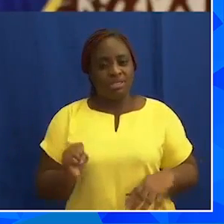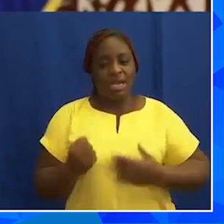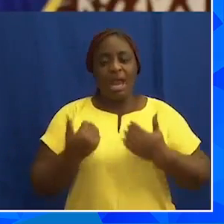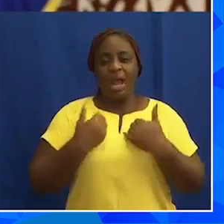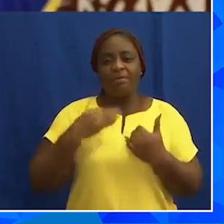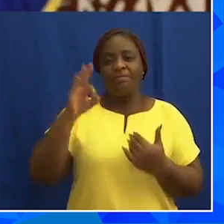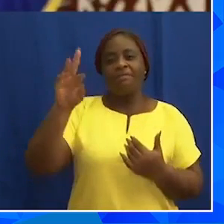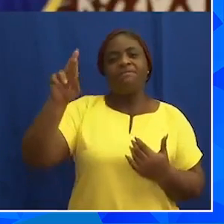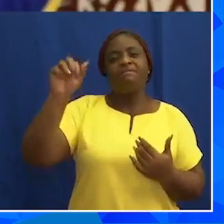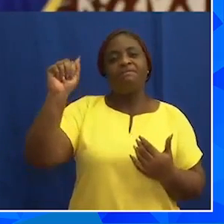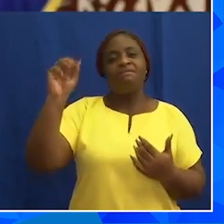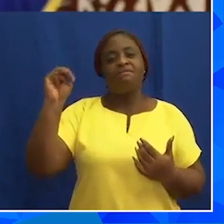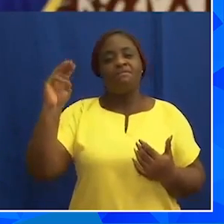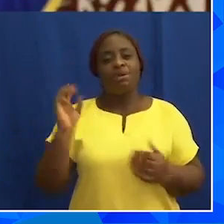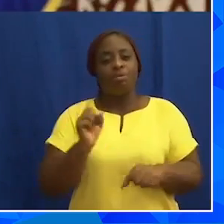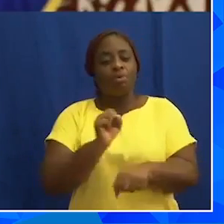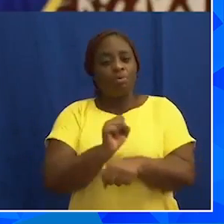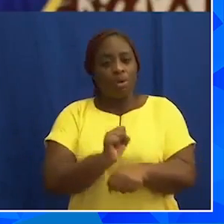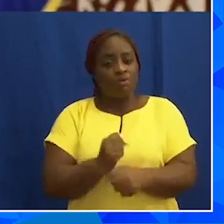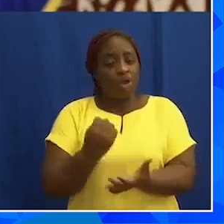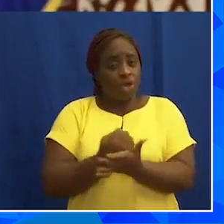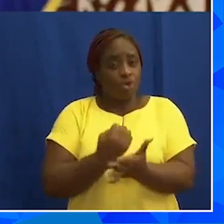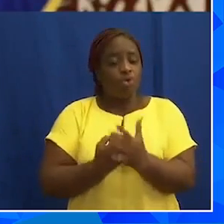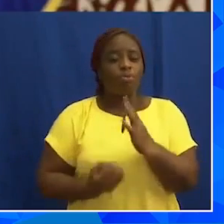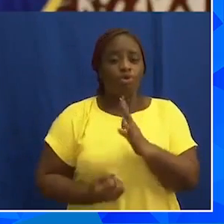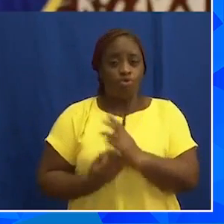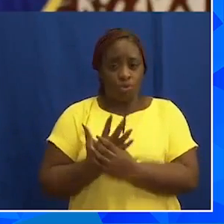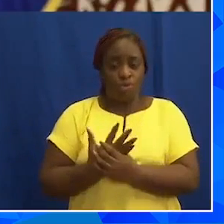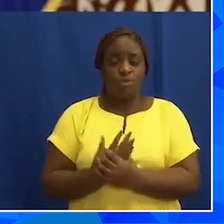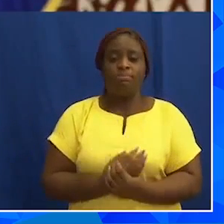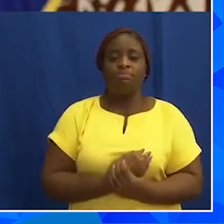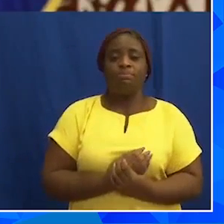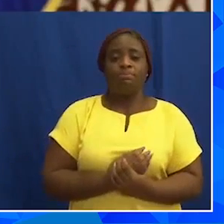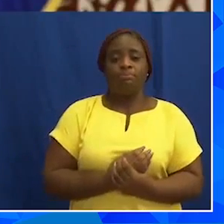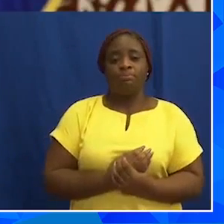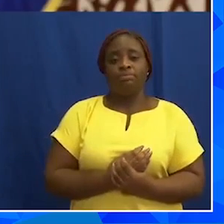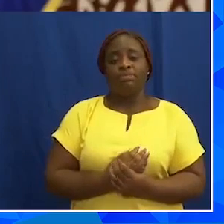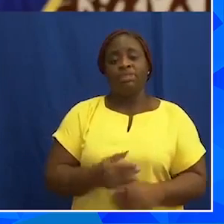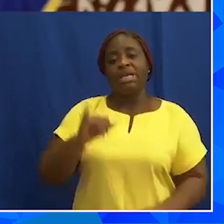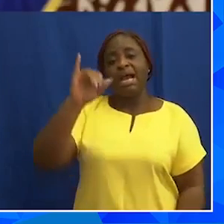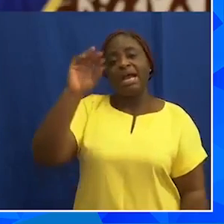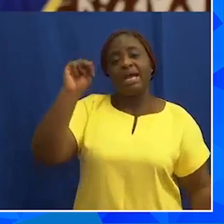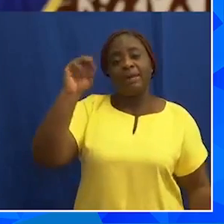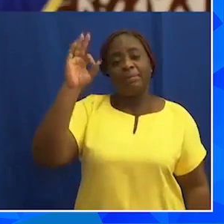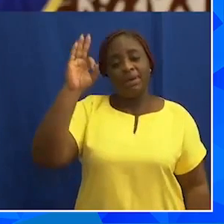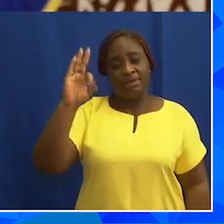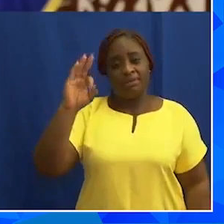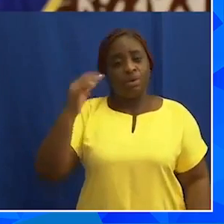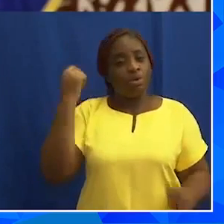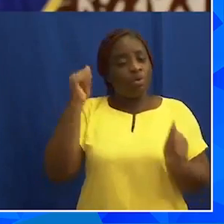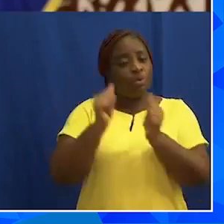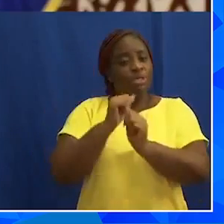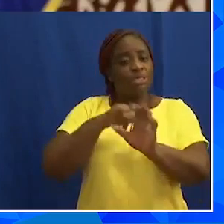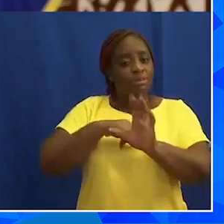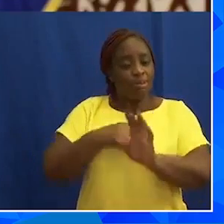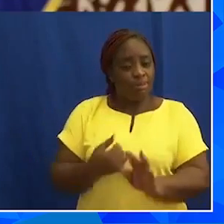post-COVID-19 program for economic growth and the IMF support for its implementation,